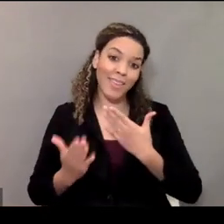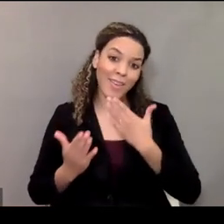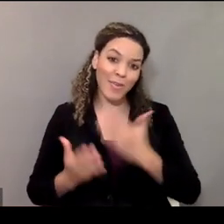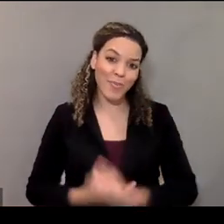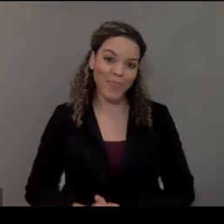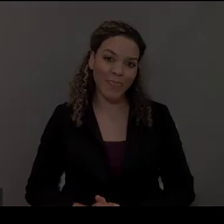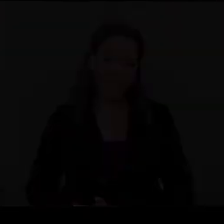thank you.